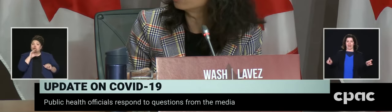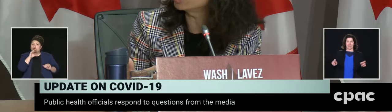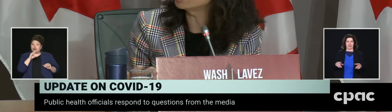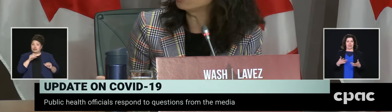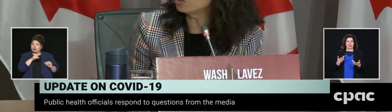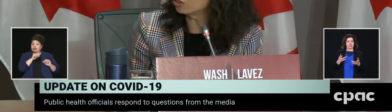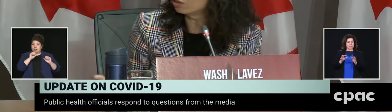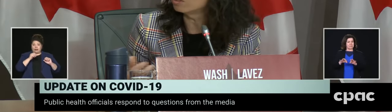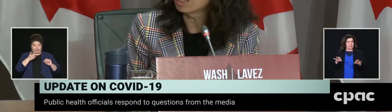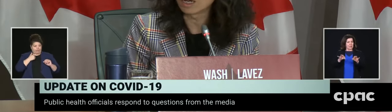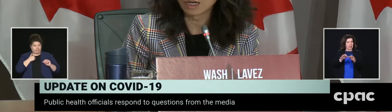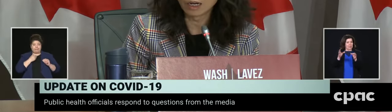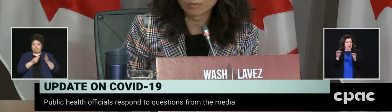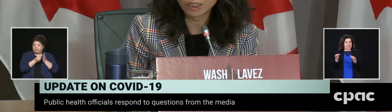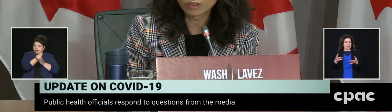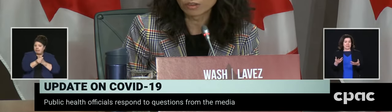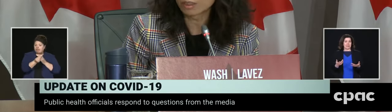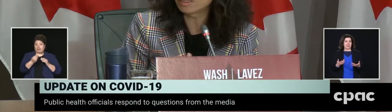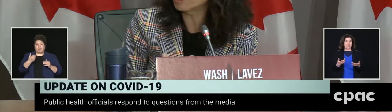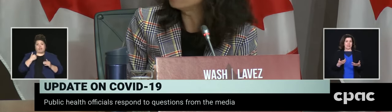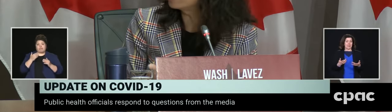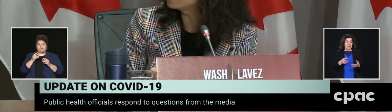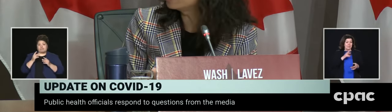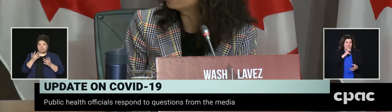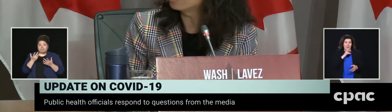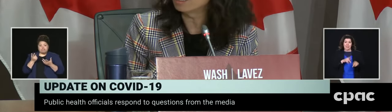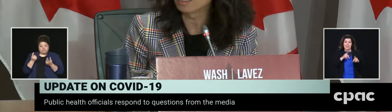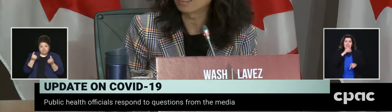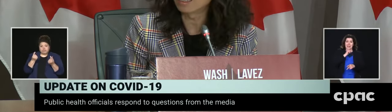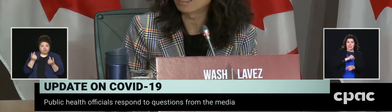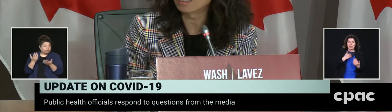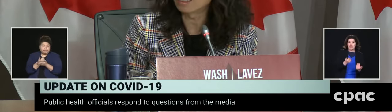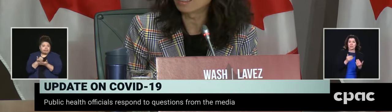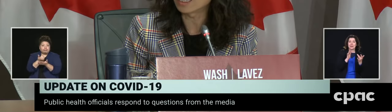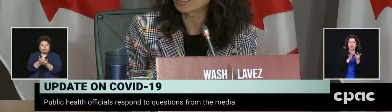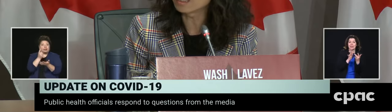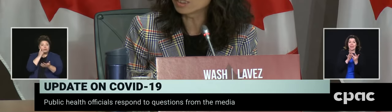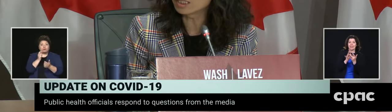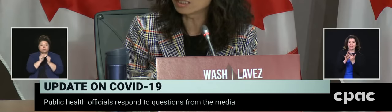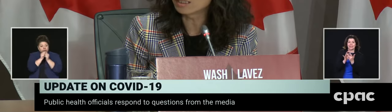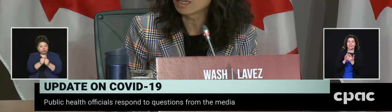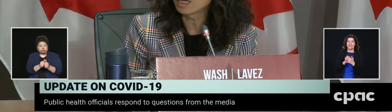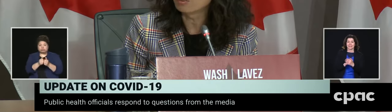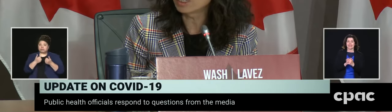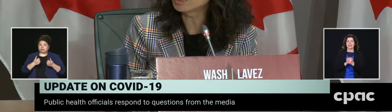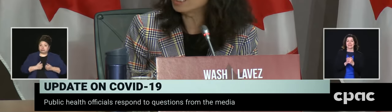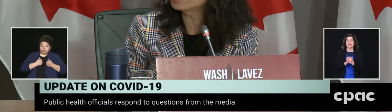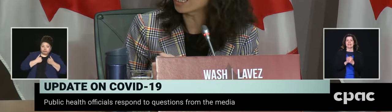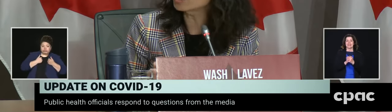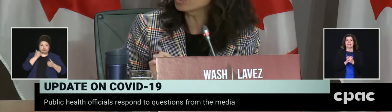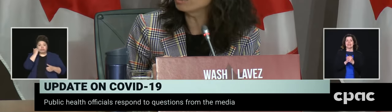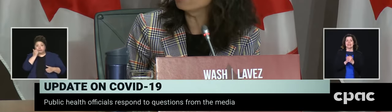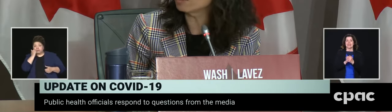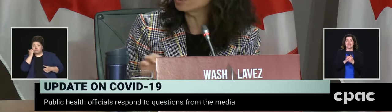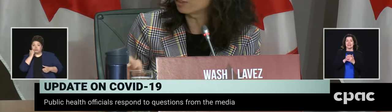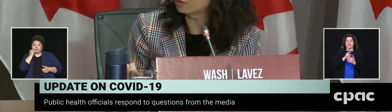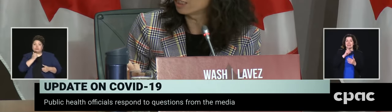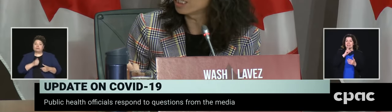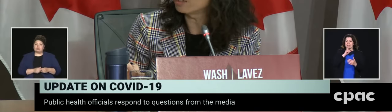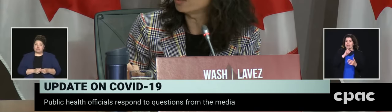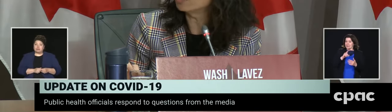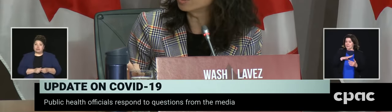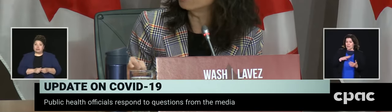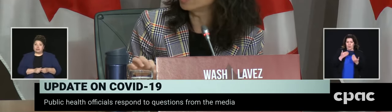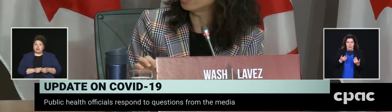to do what they need to do to sustain daily activities. But it is actually very very